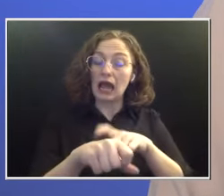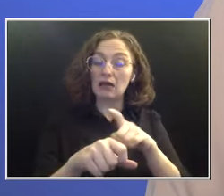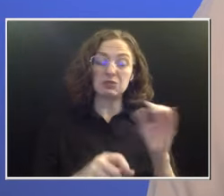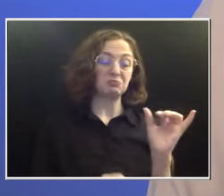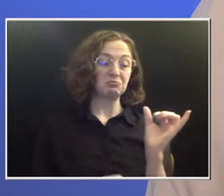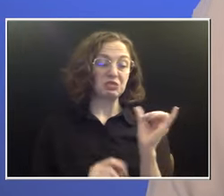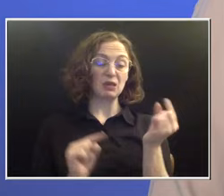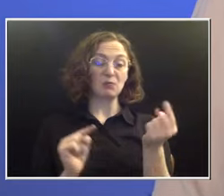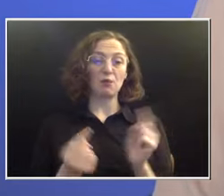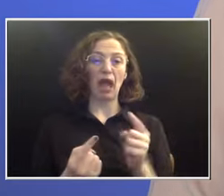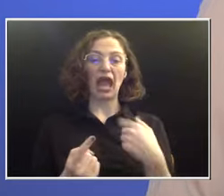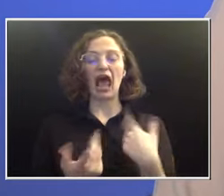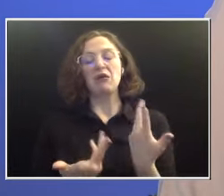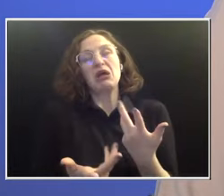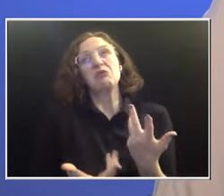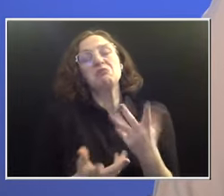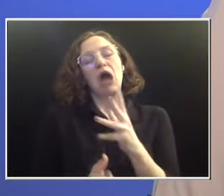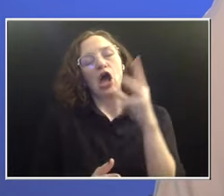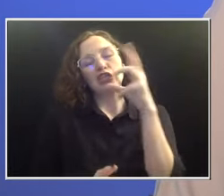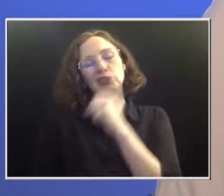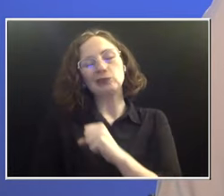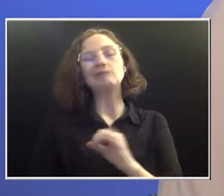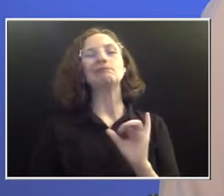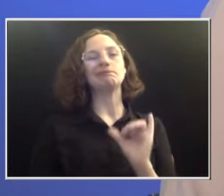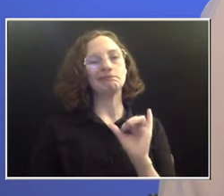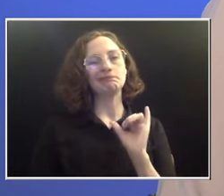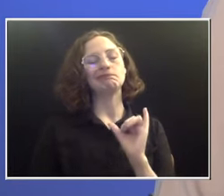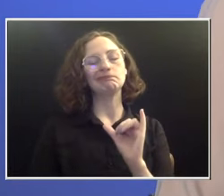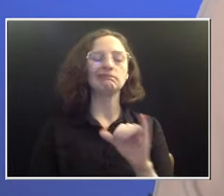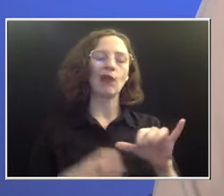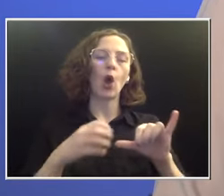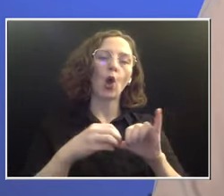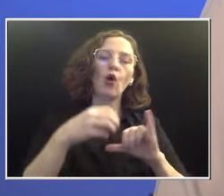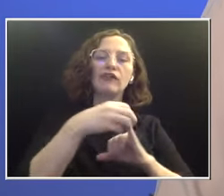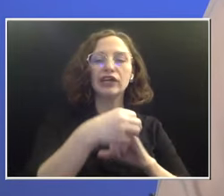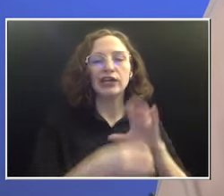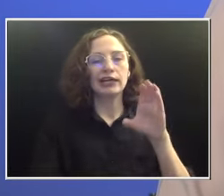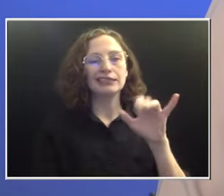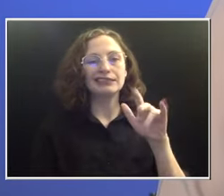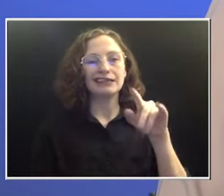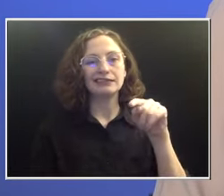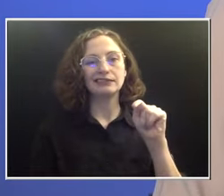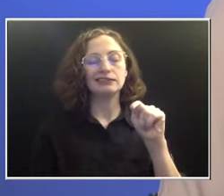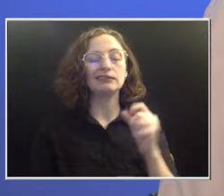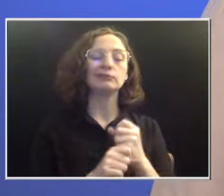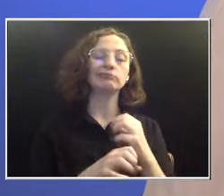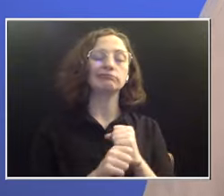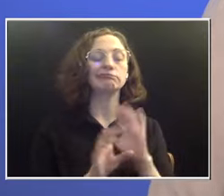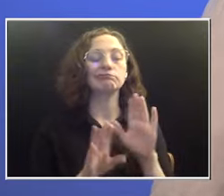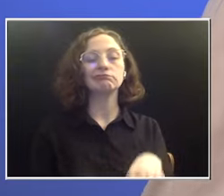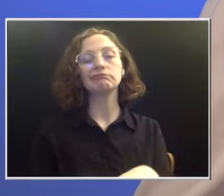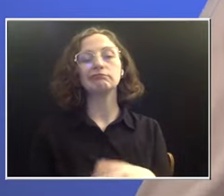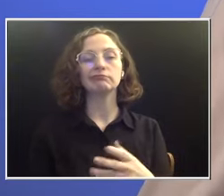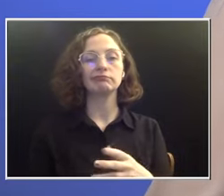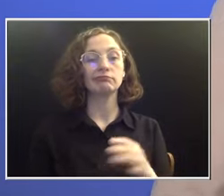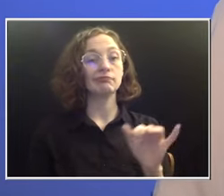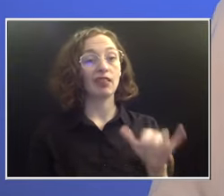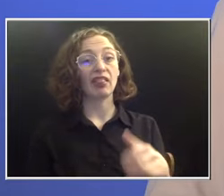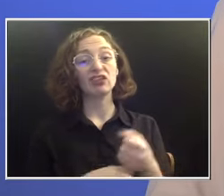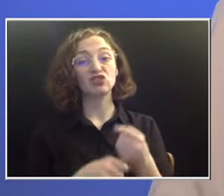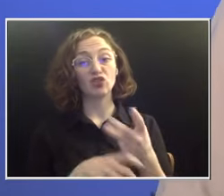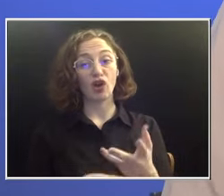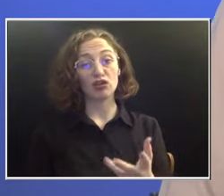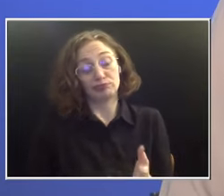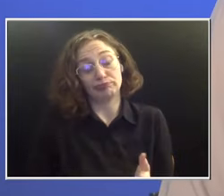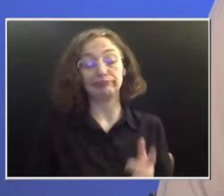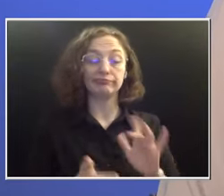I would chalk it up to was I have ovarian cysts, so that's what's causing my pain, and I would, you know, take medicine for it,